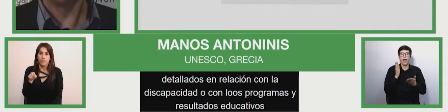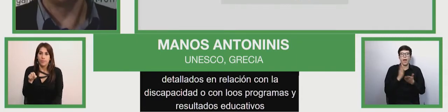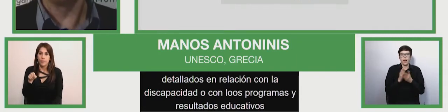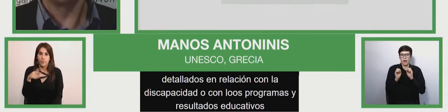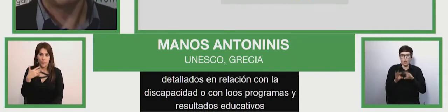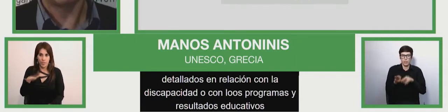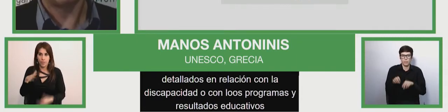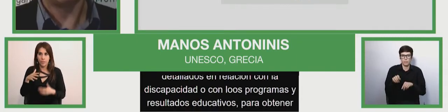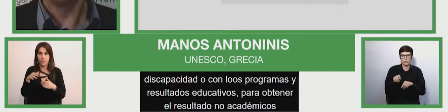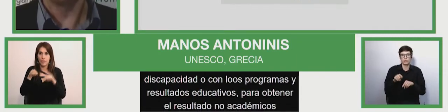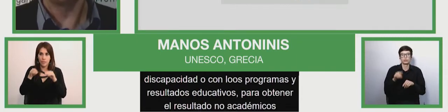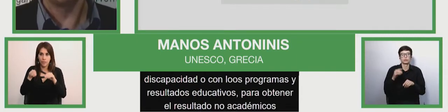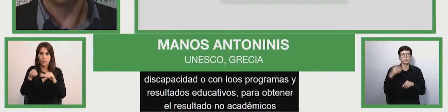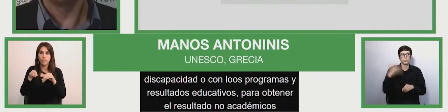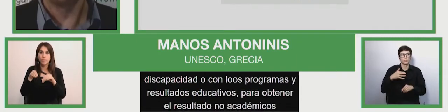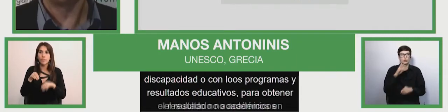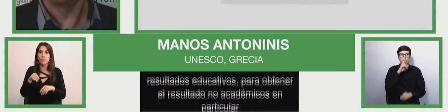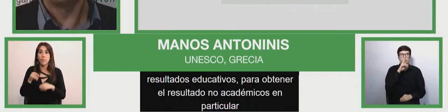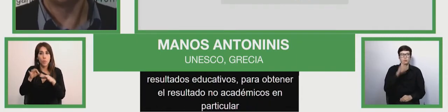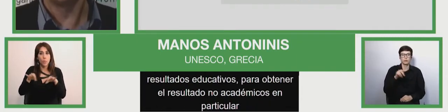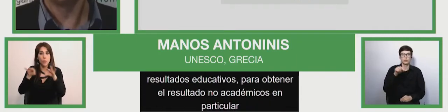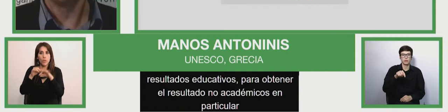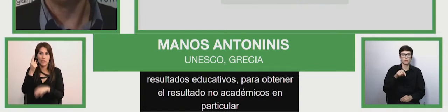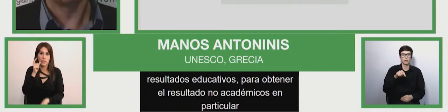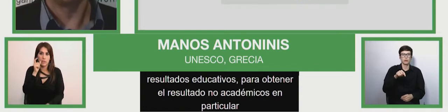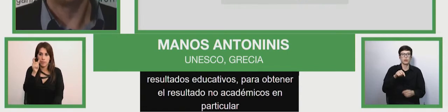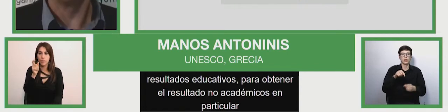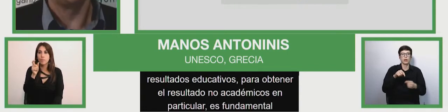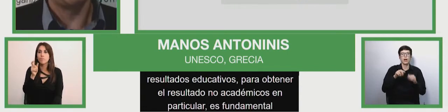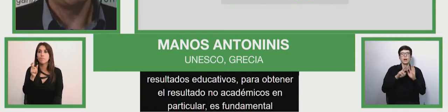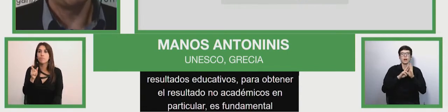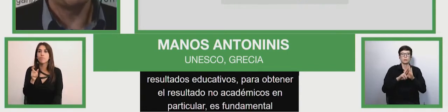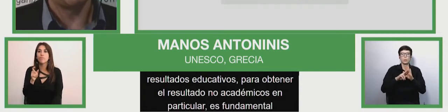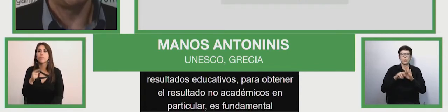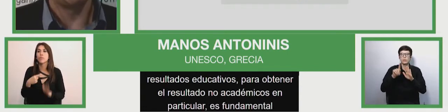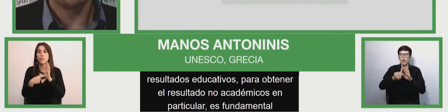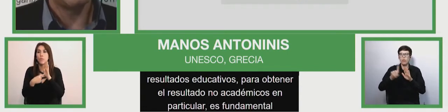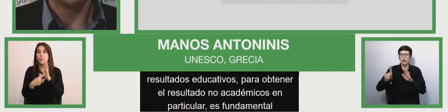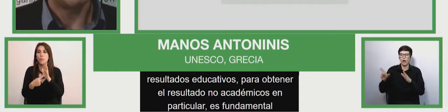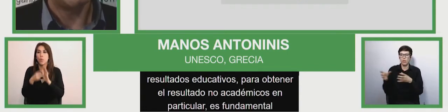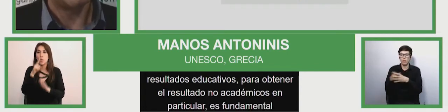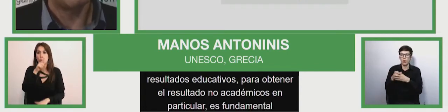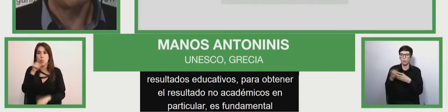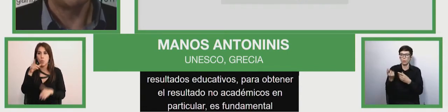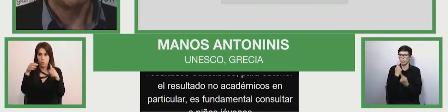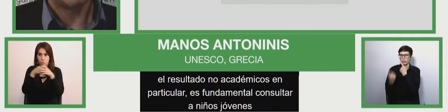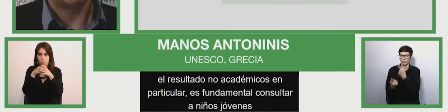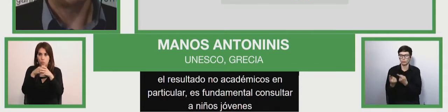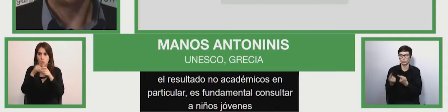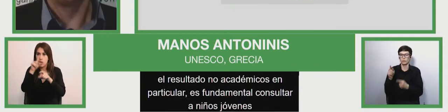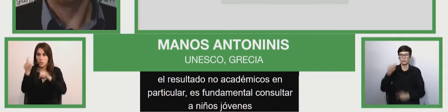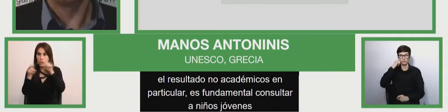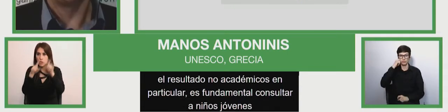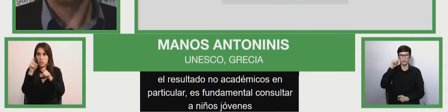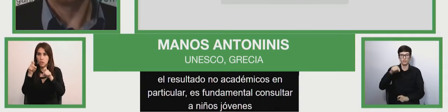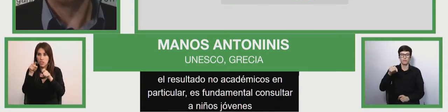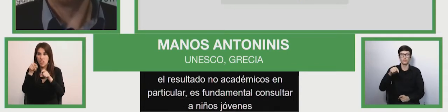people and to recollect their opinions. In this way, apart from having